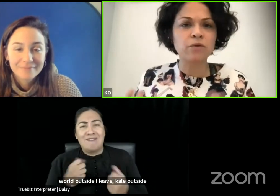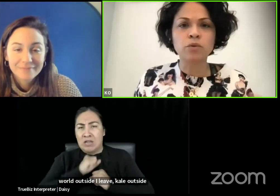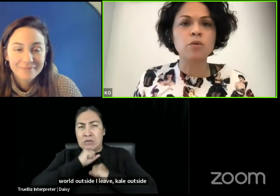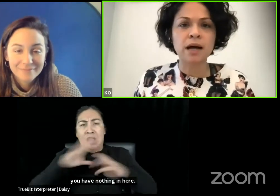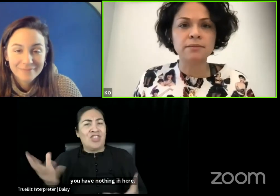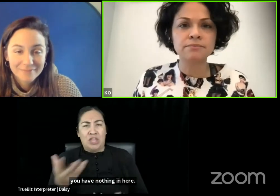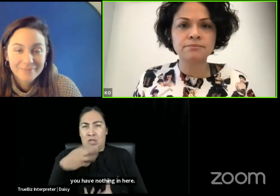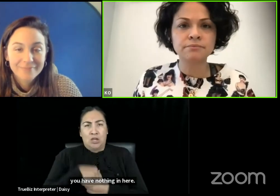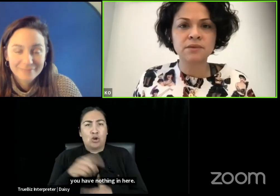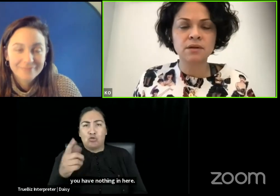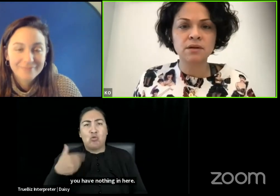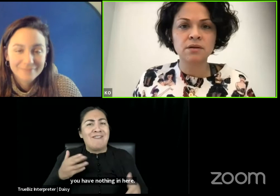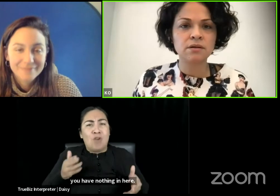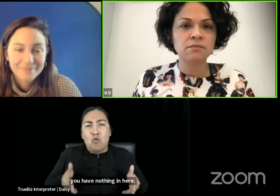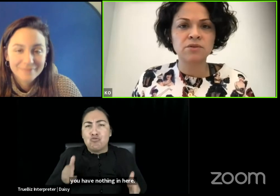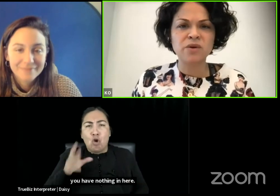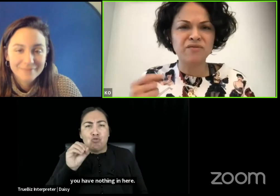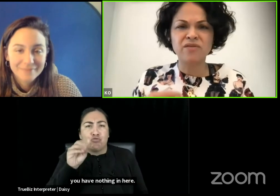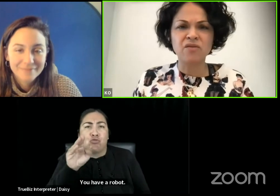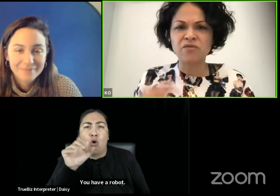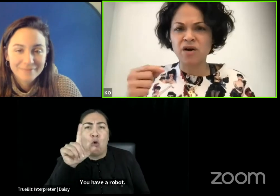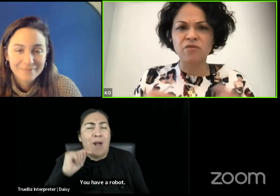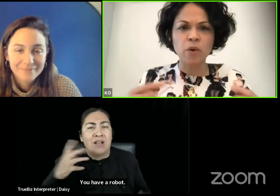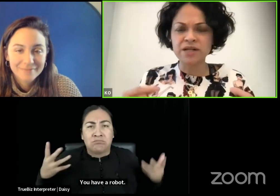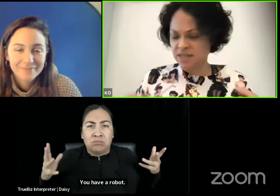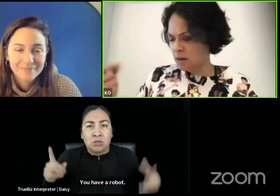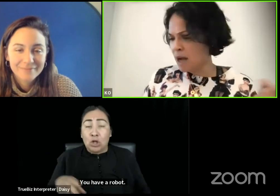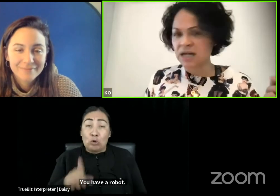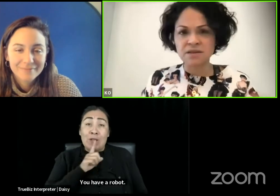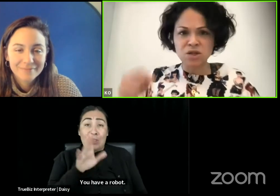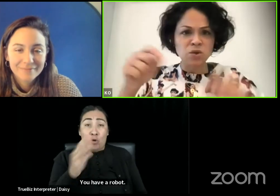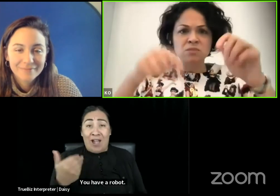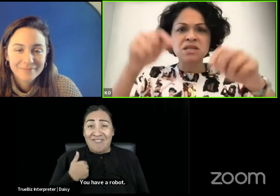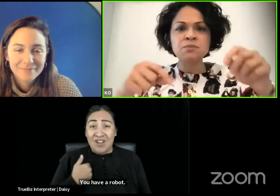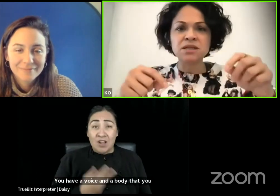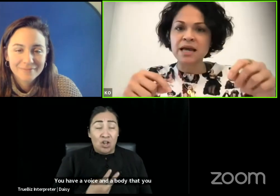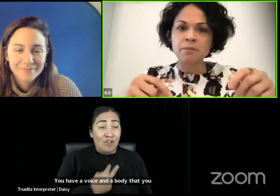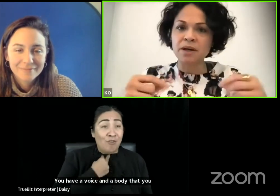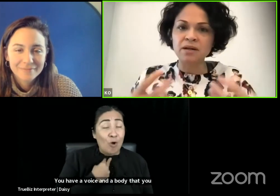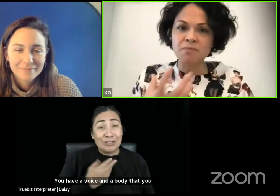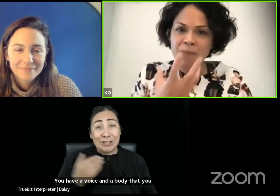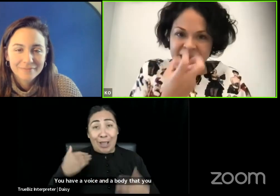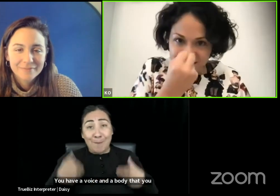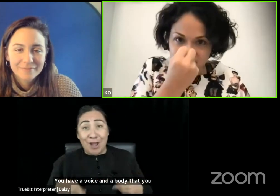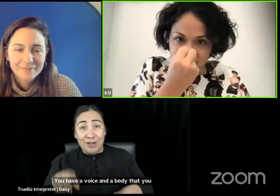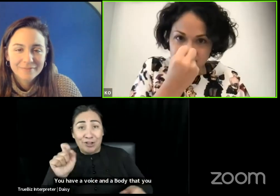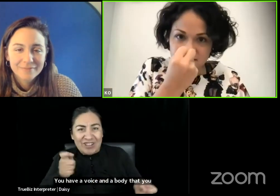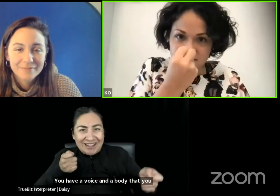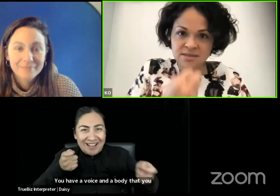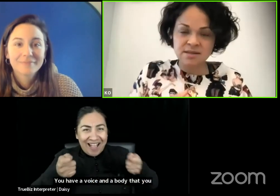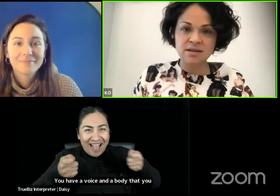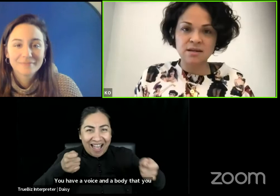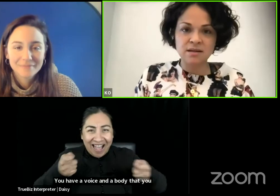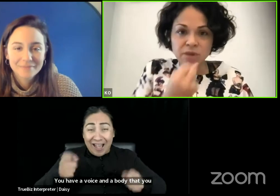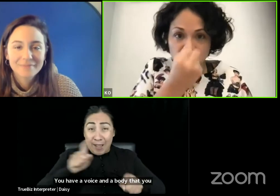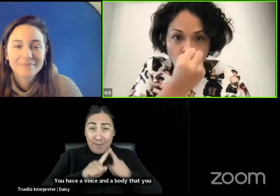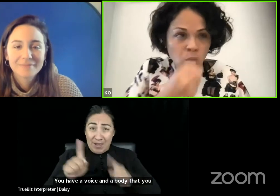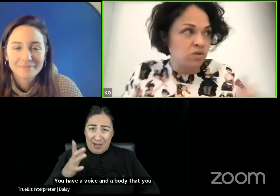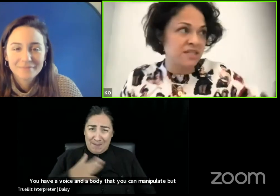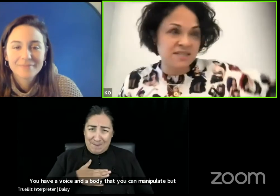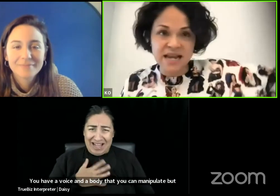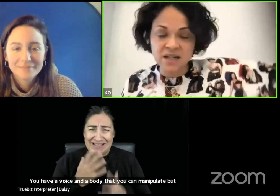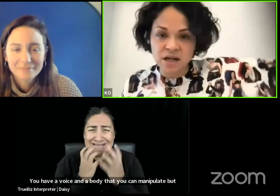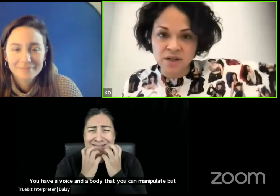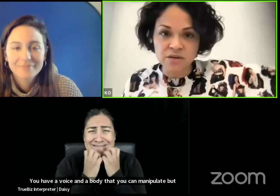You have a robot, you have a voice and a body that you can manipulate, but my essence, the